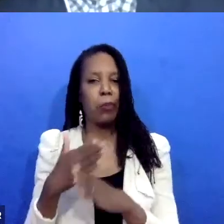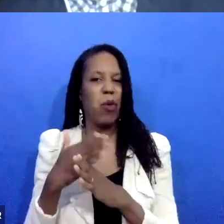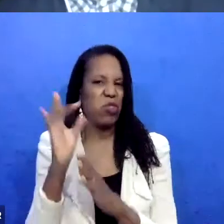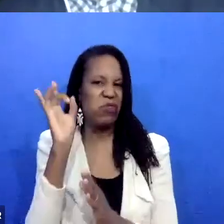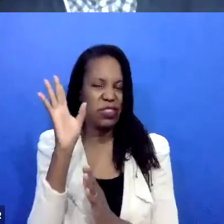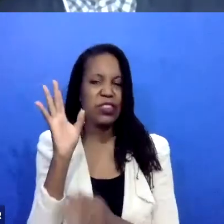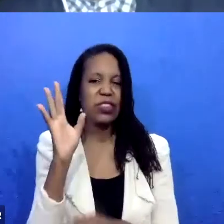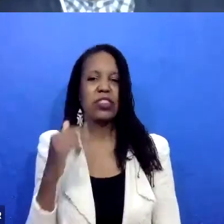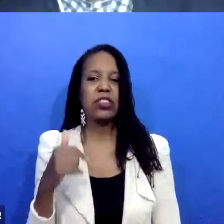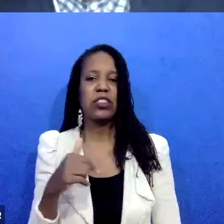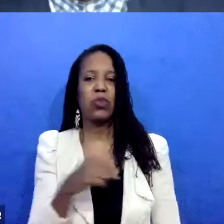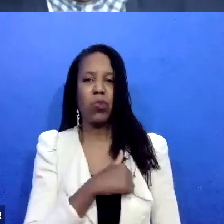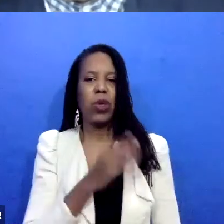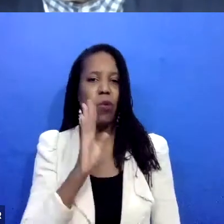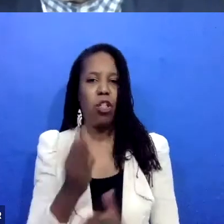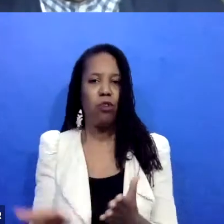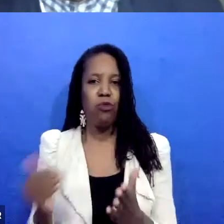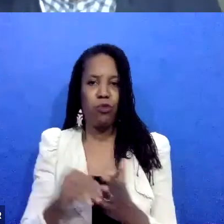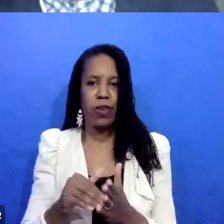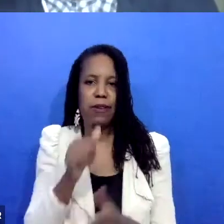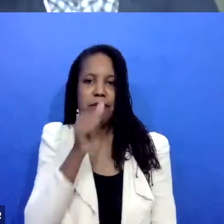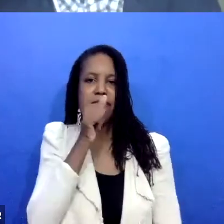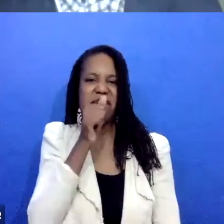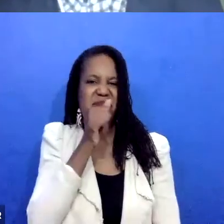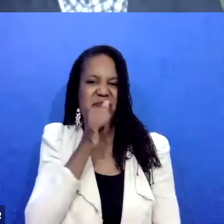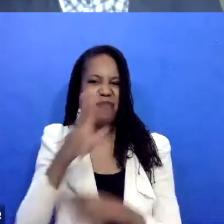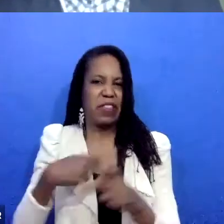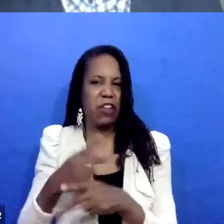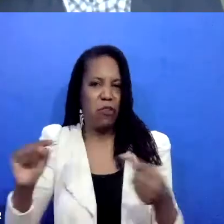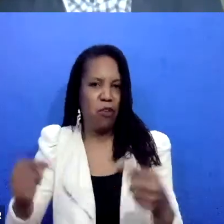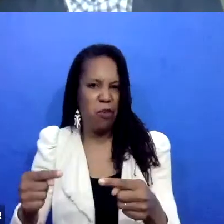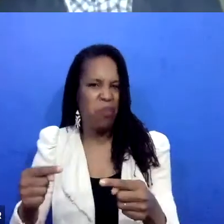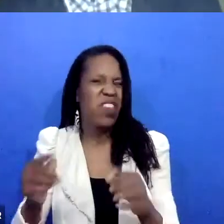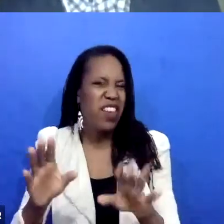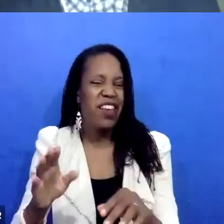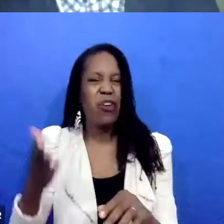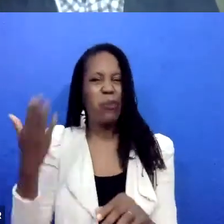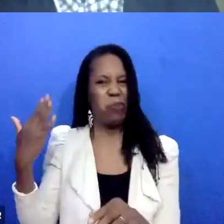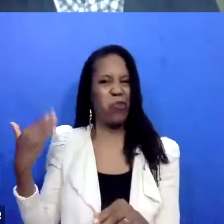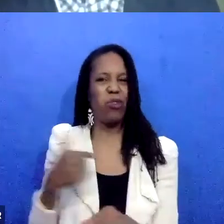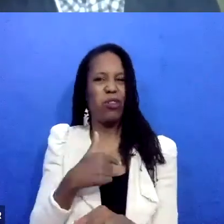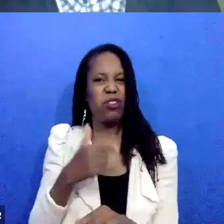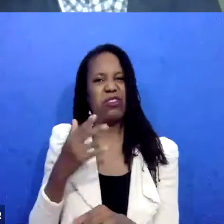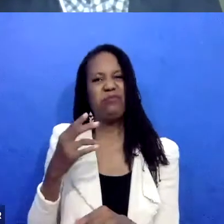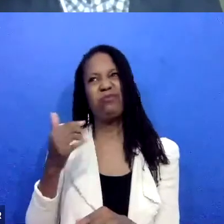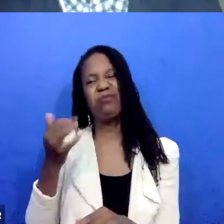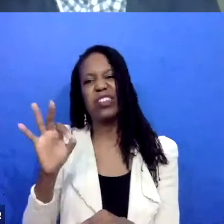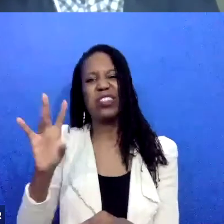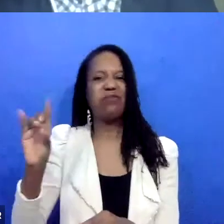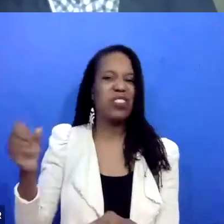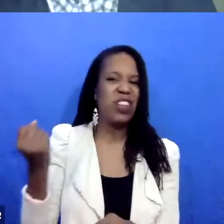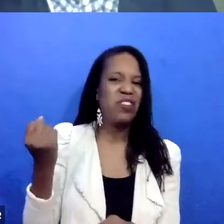reprivatizing these forms of harm, right? That there was a private family matter is what we used to say in the 70s and 80s and 90s. And now we're going to,